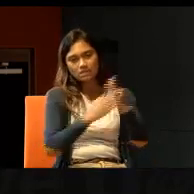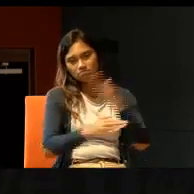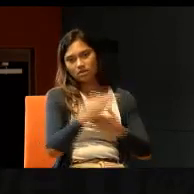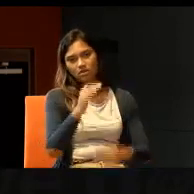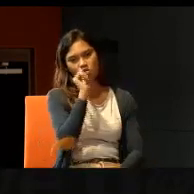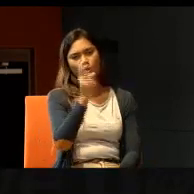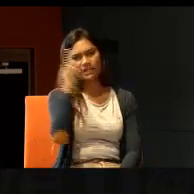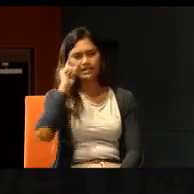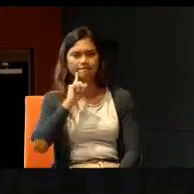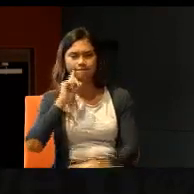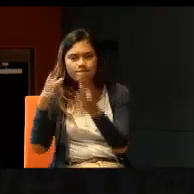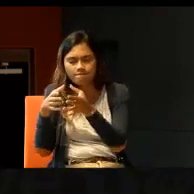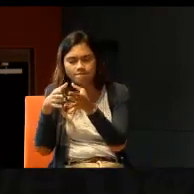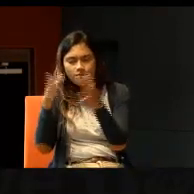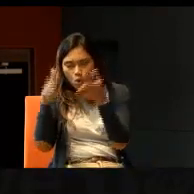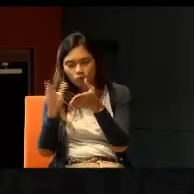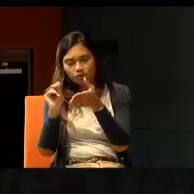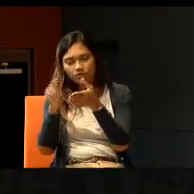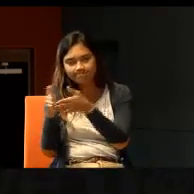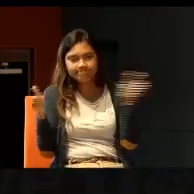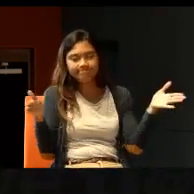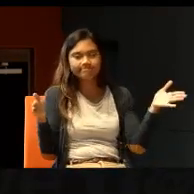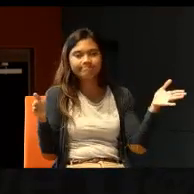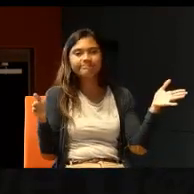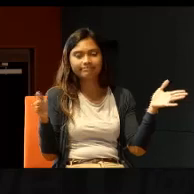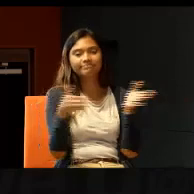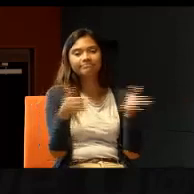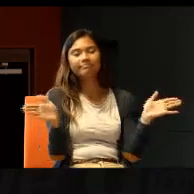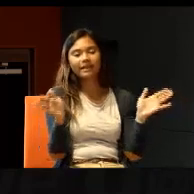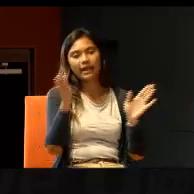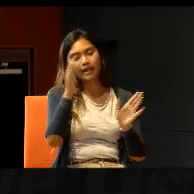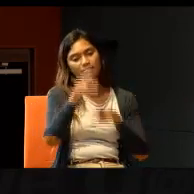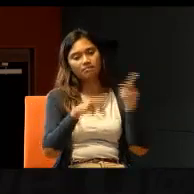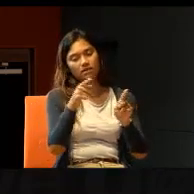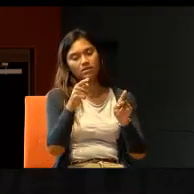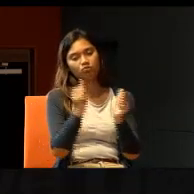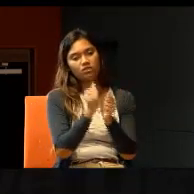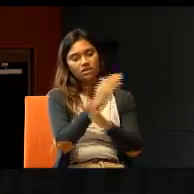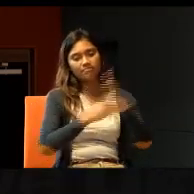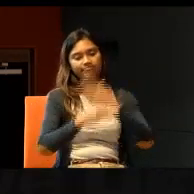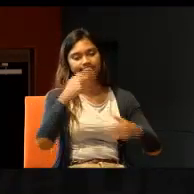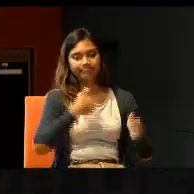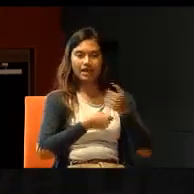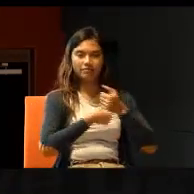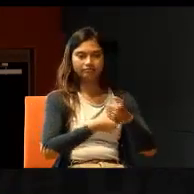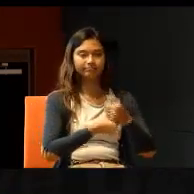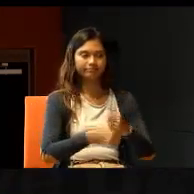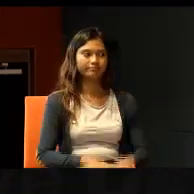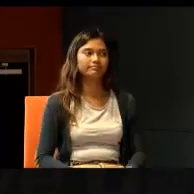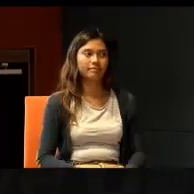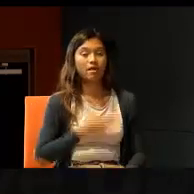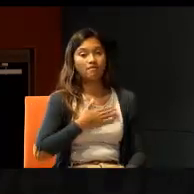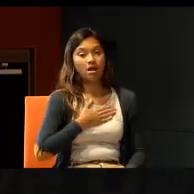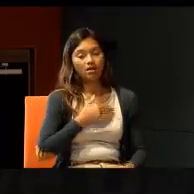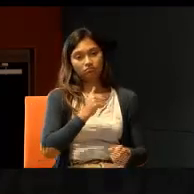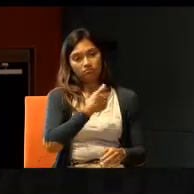deaf people alone. So, in that sense, my own disability has, made